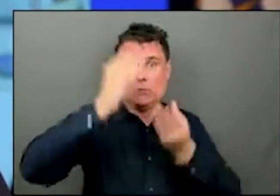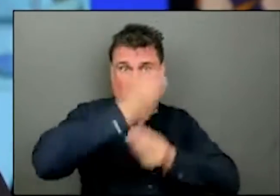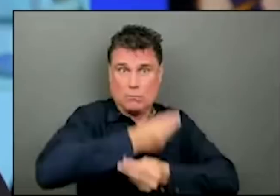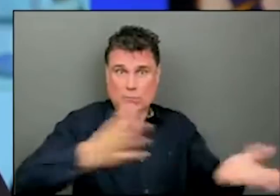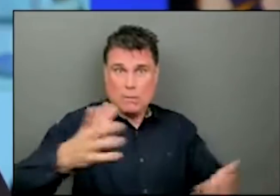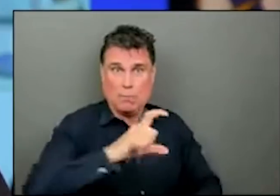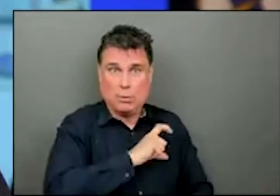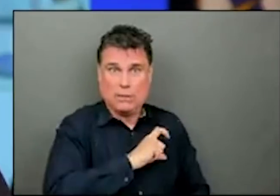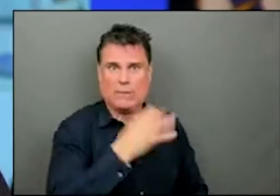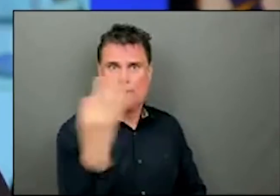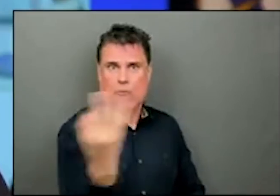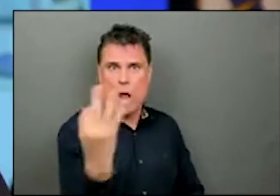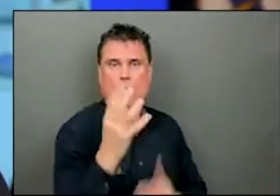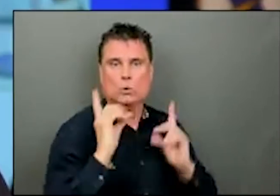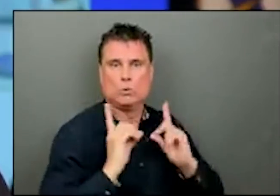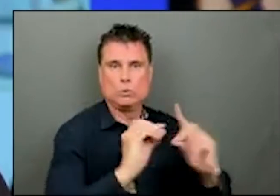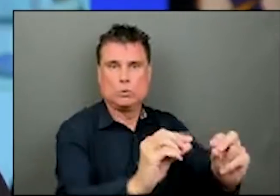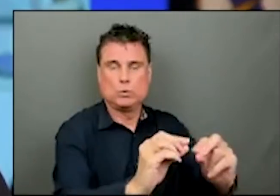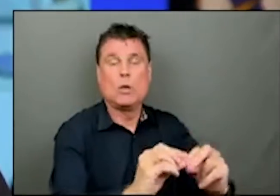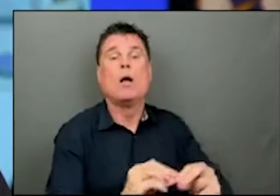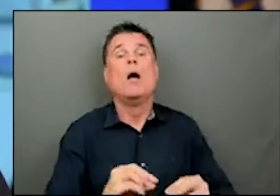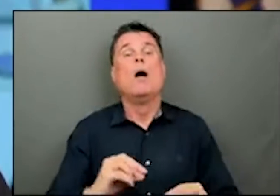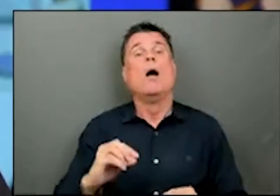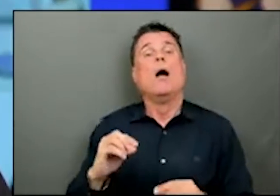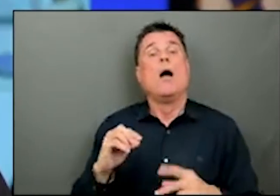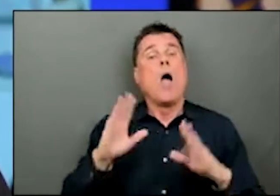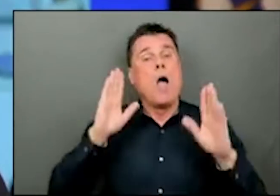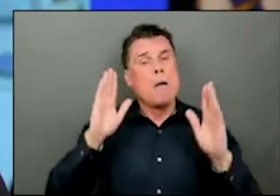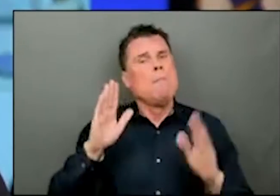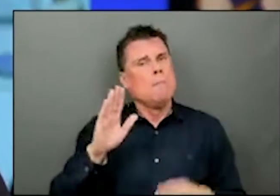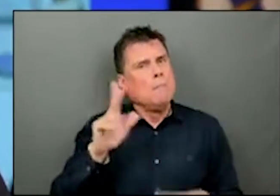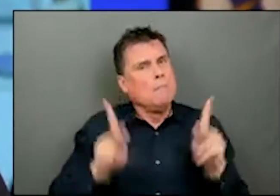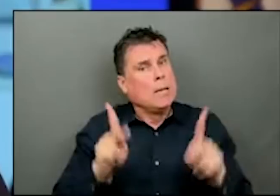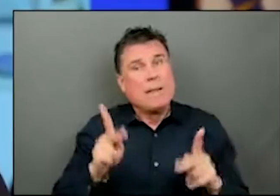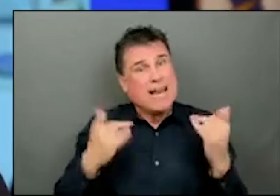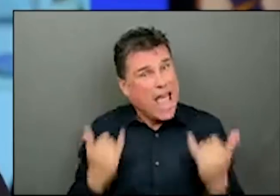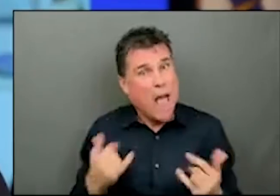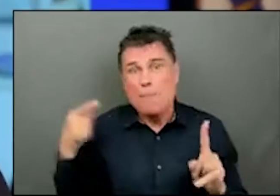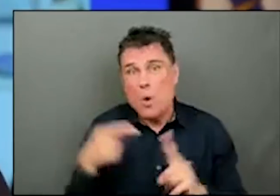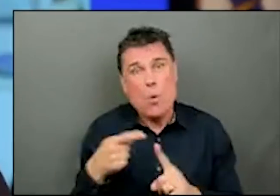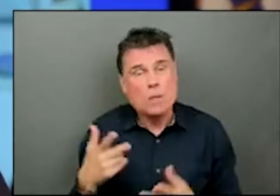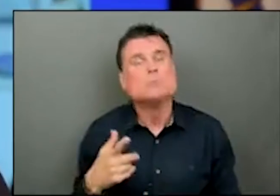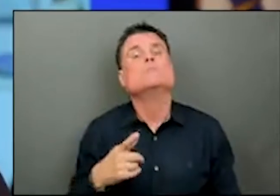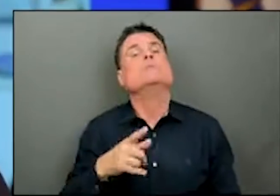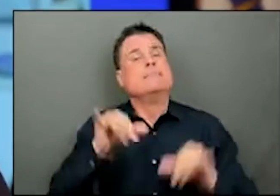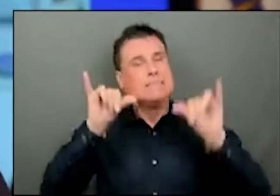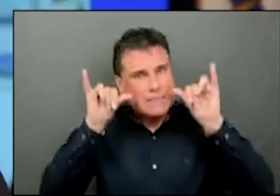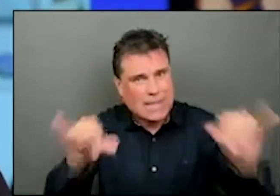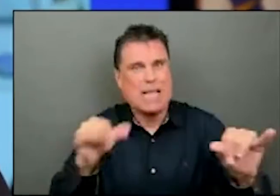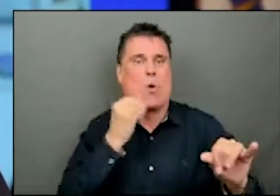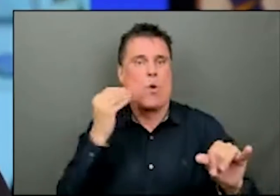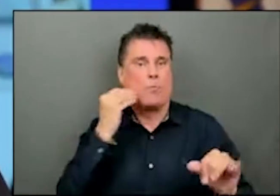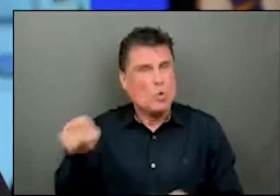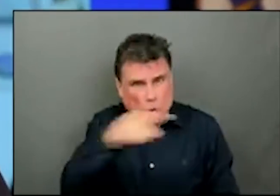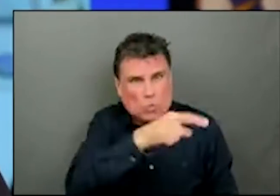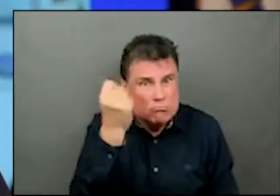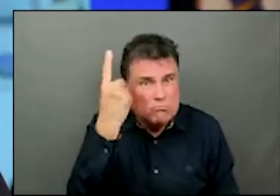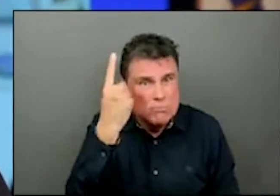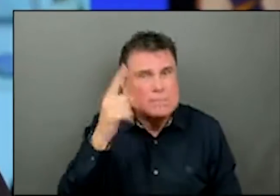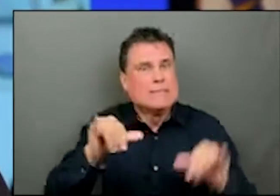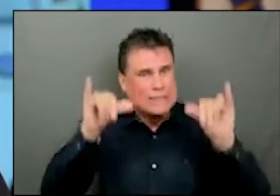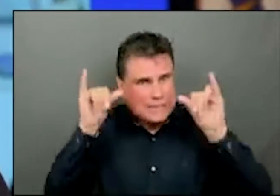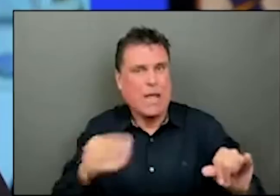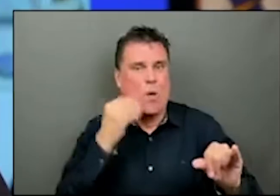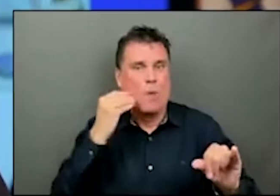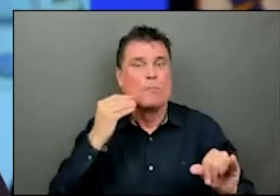They get it. They understand that we all have to hold together here and moving from one health authority to another is not